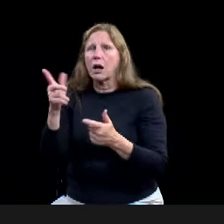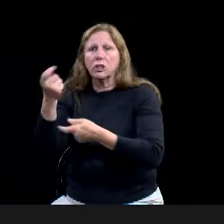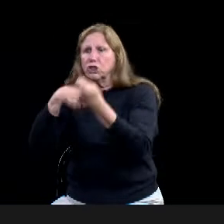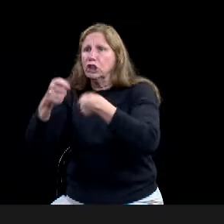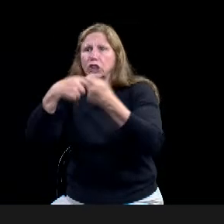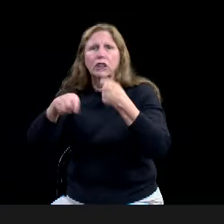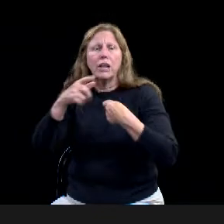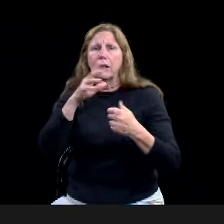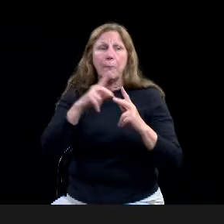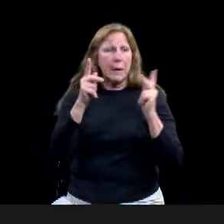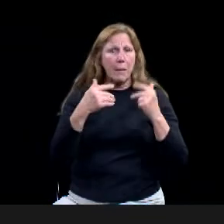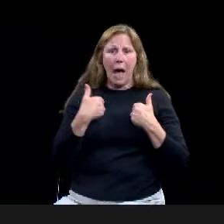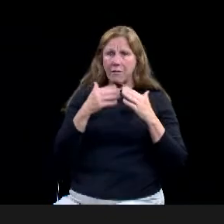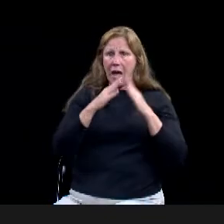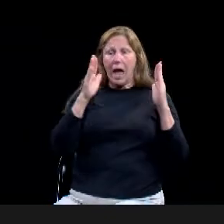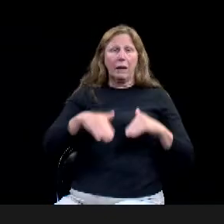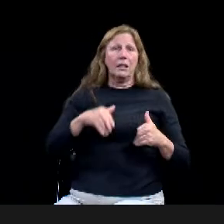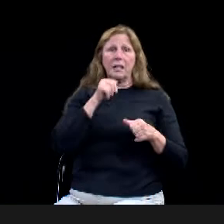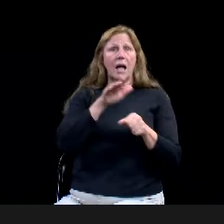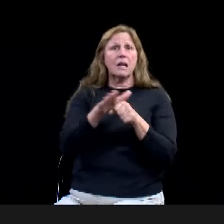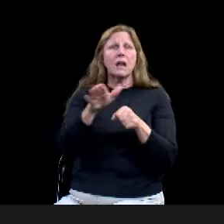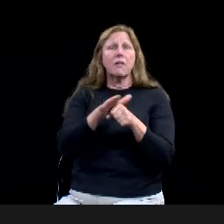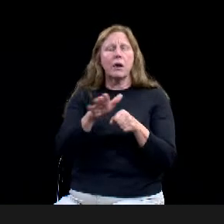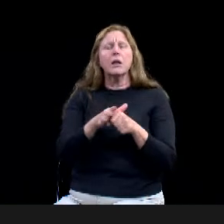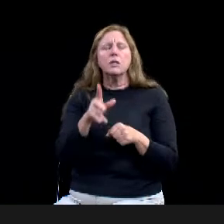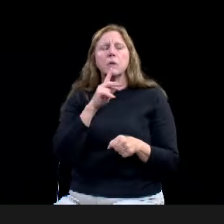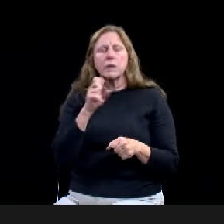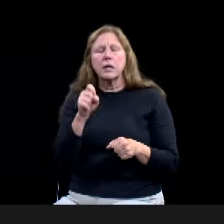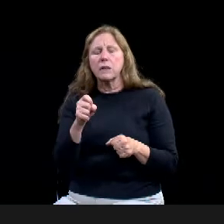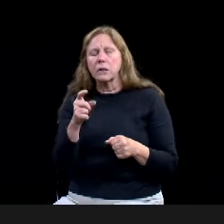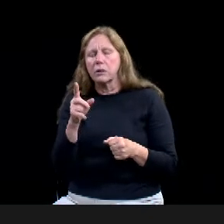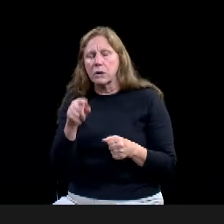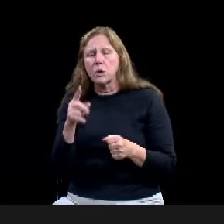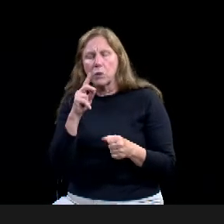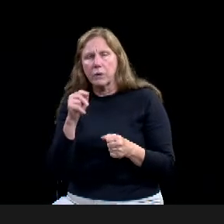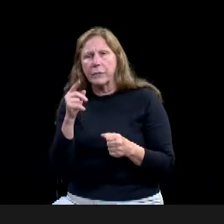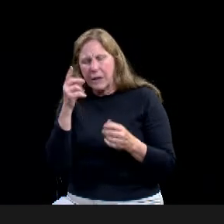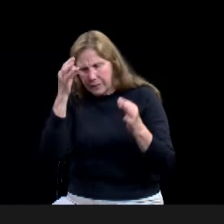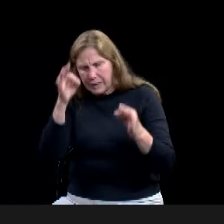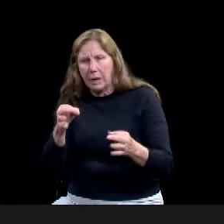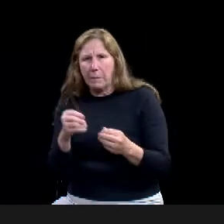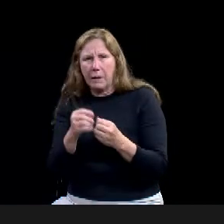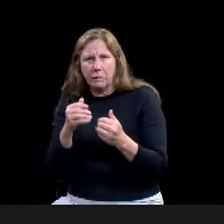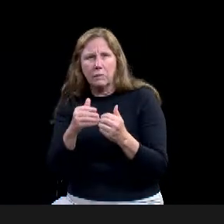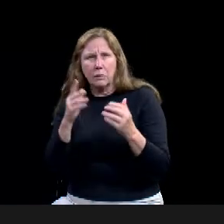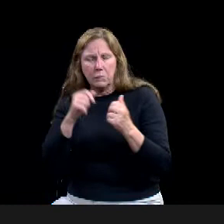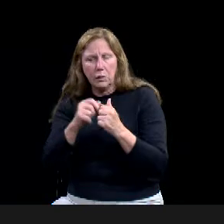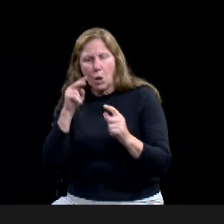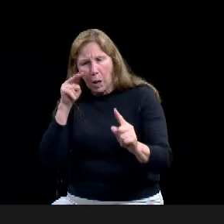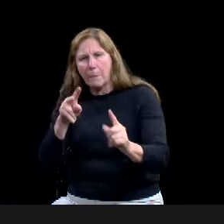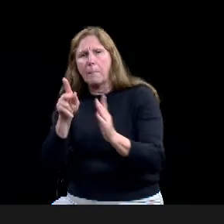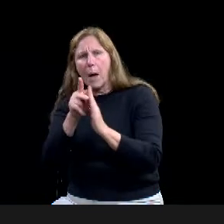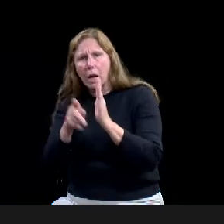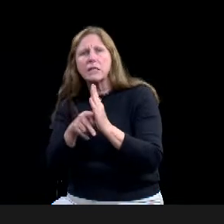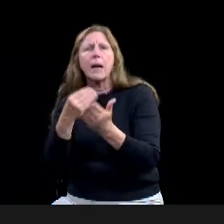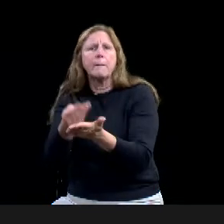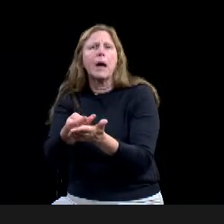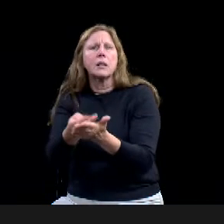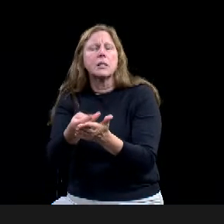and funding lines going forward and getting us all on the same page and prioritizing that I think would be incredibly helpful for us as a group.